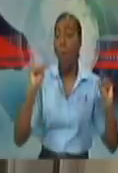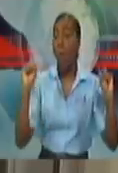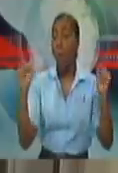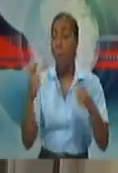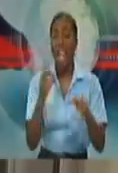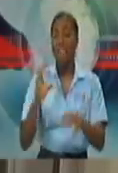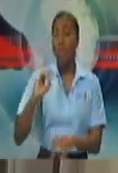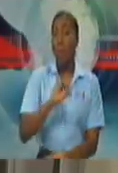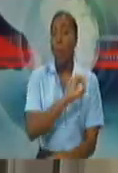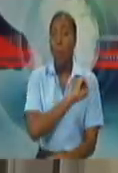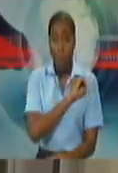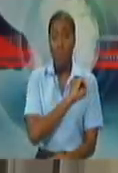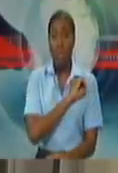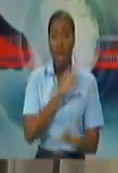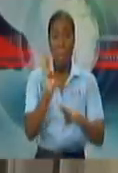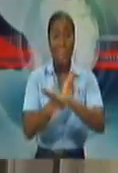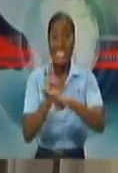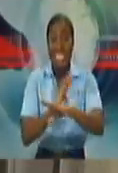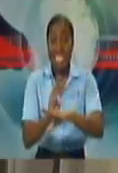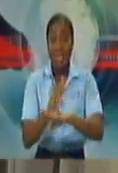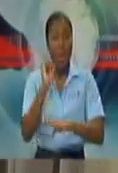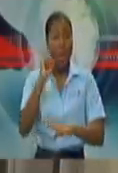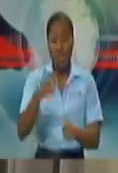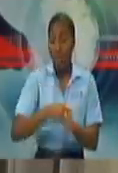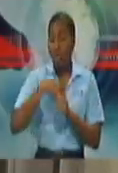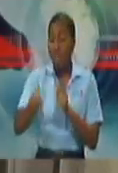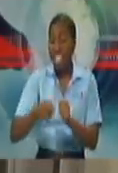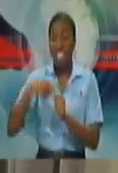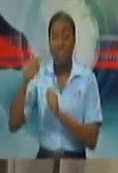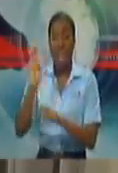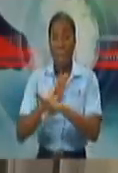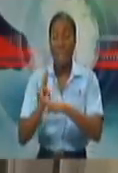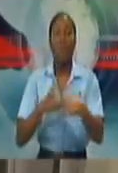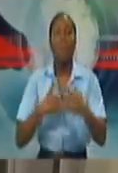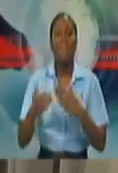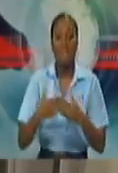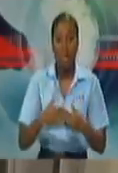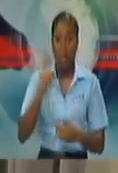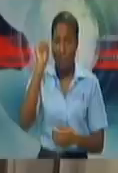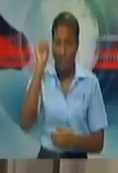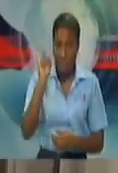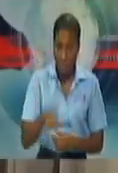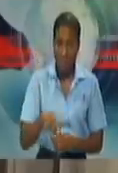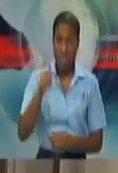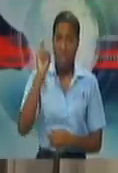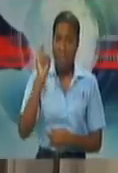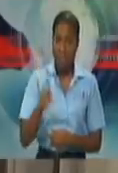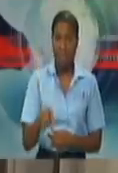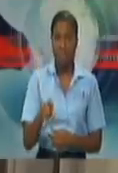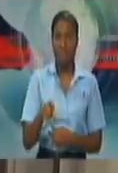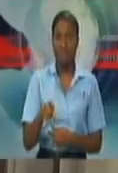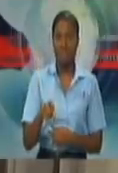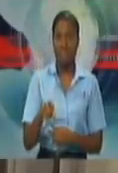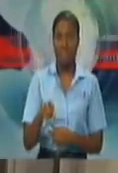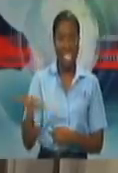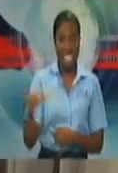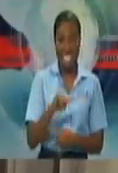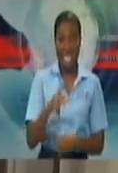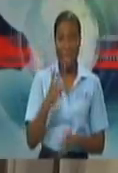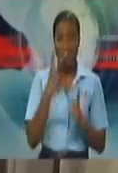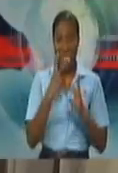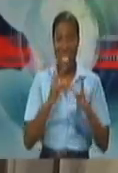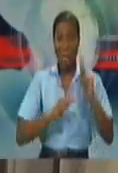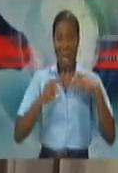or rent the premise, legally, you have the right. Just as you see people saying, no slippers,